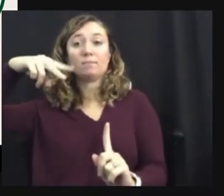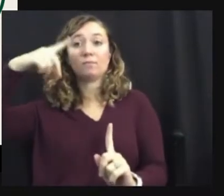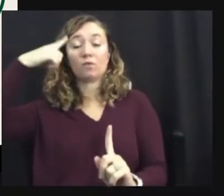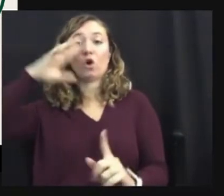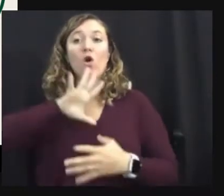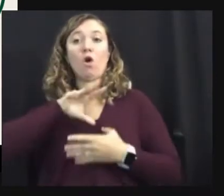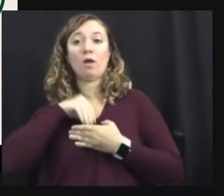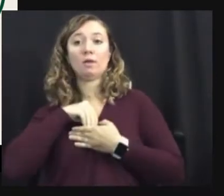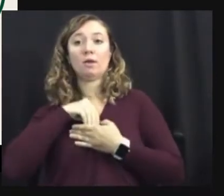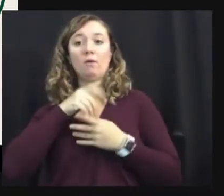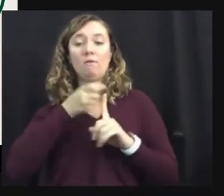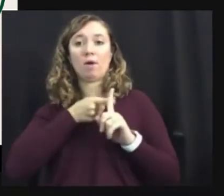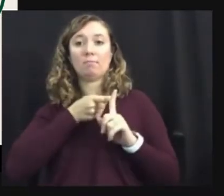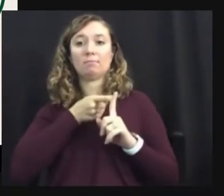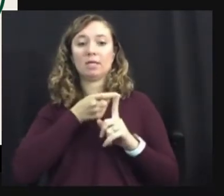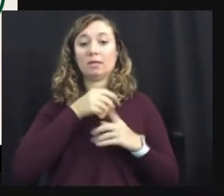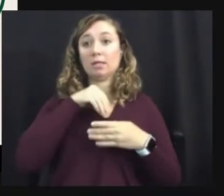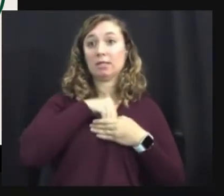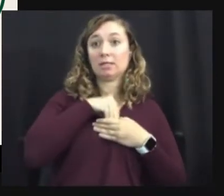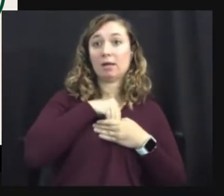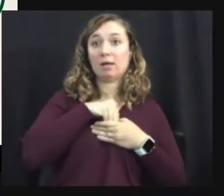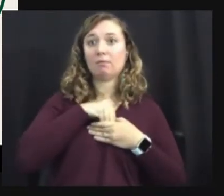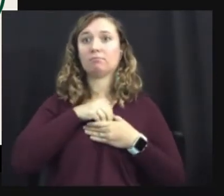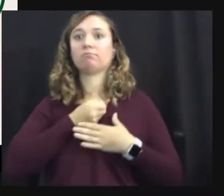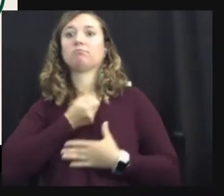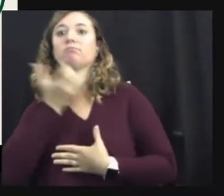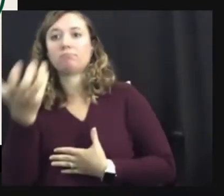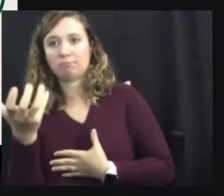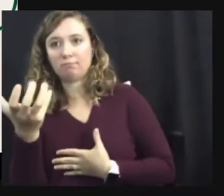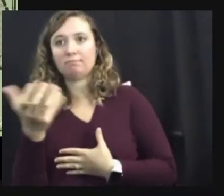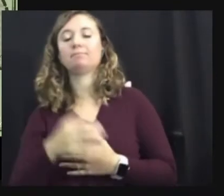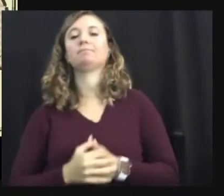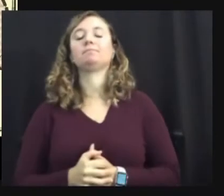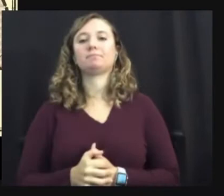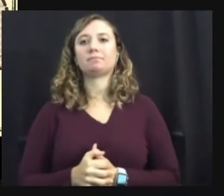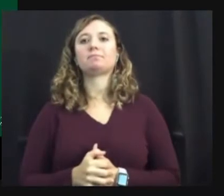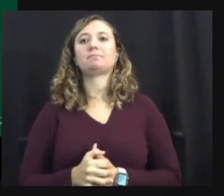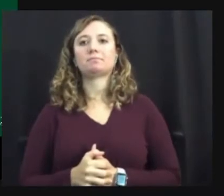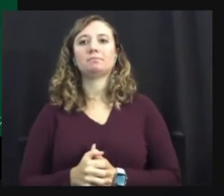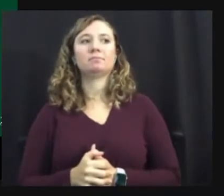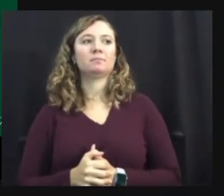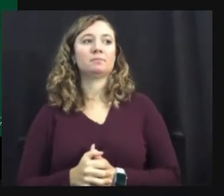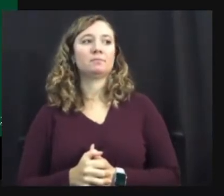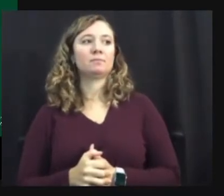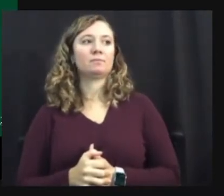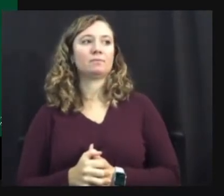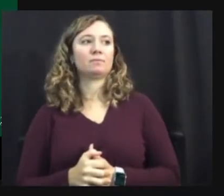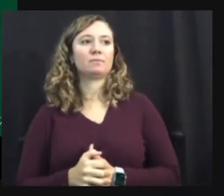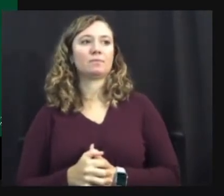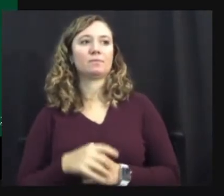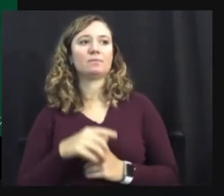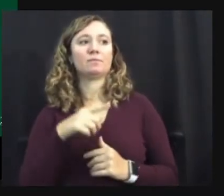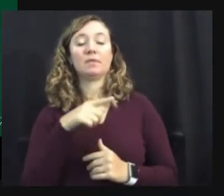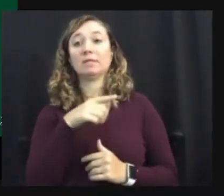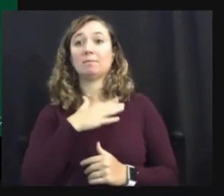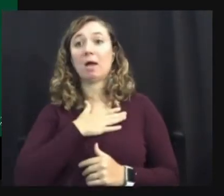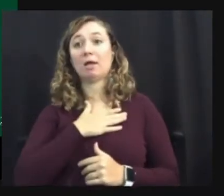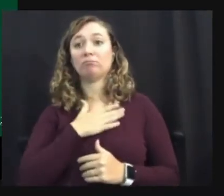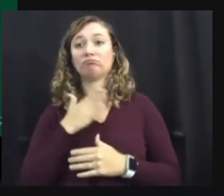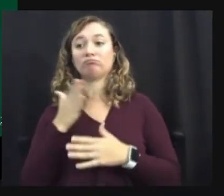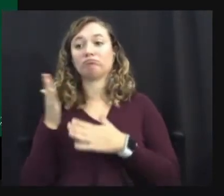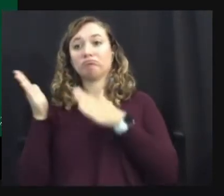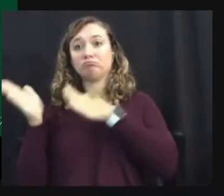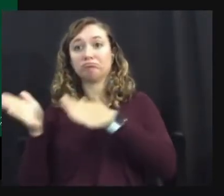inside out. Um, so this is kind of our roadmap for today.